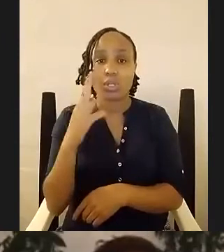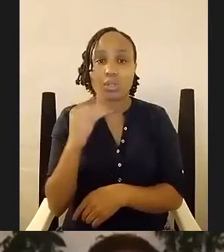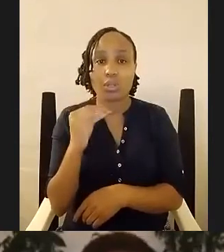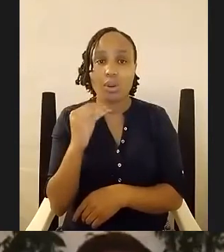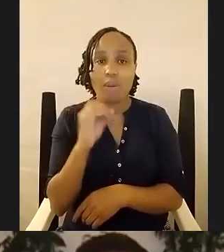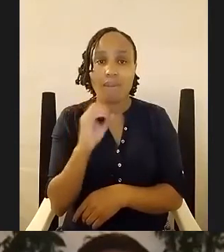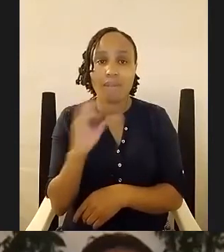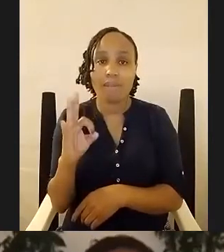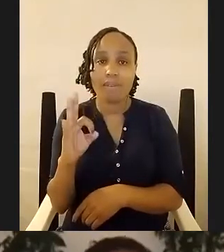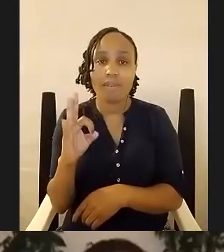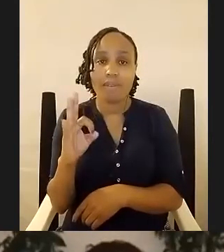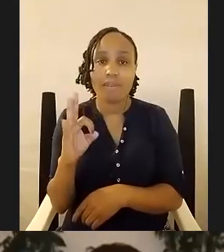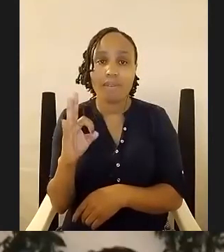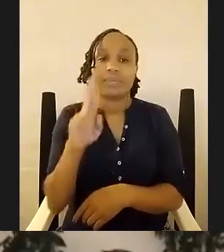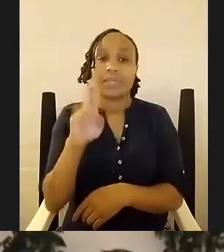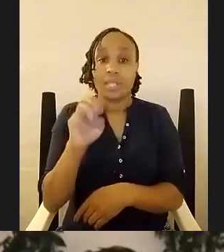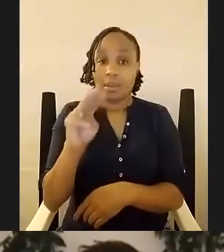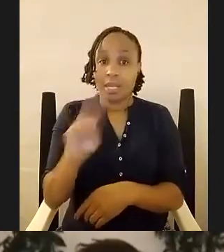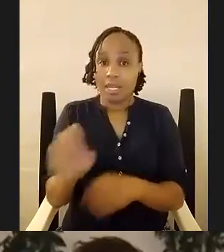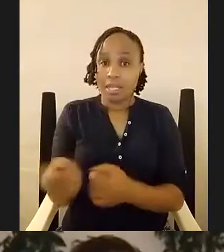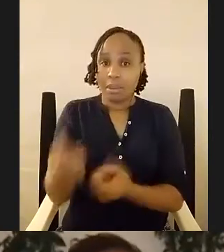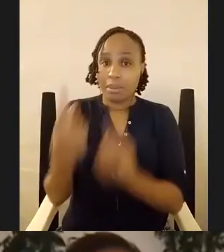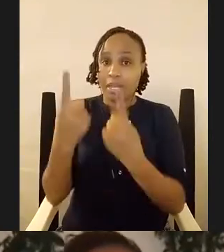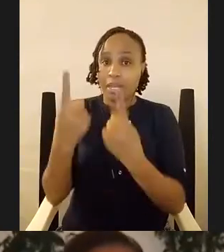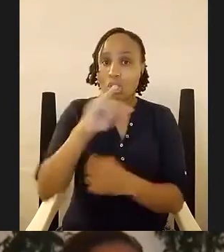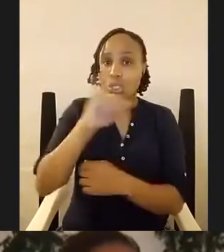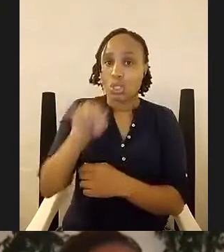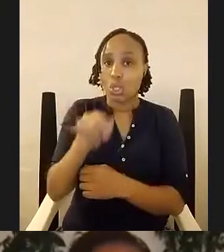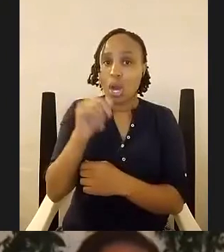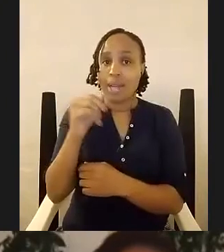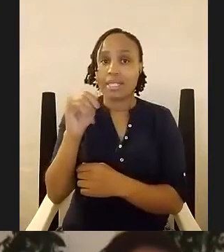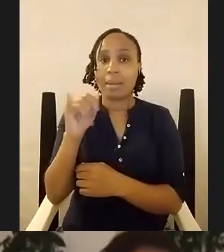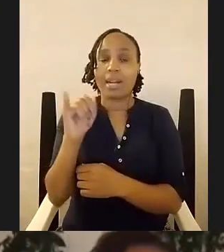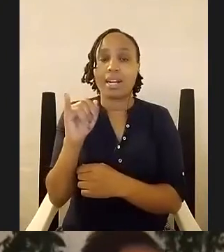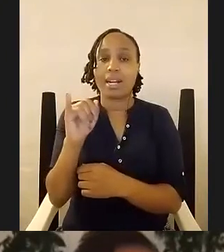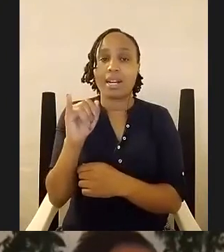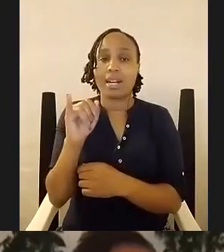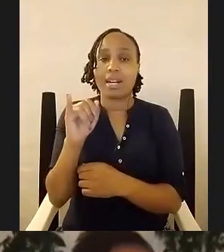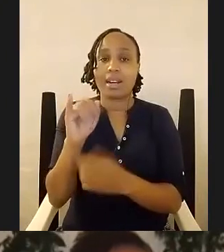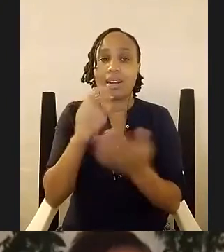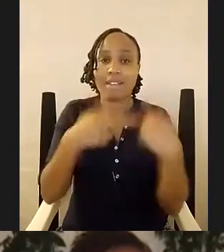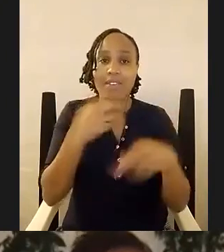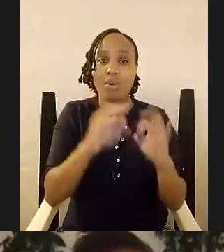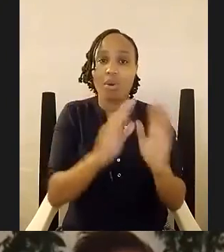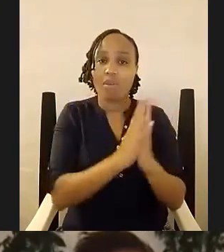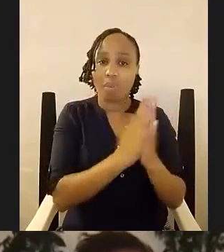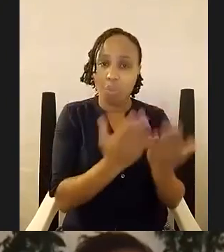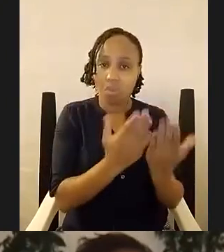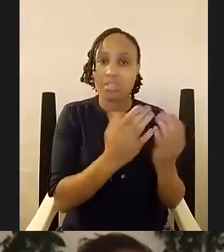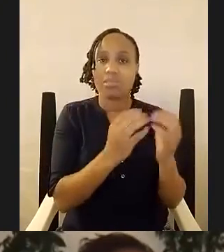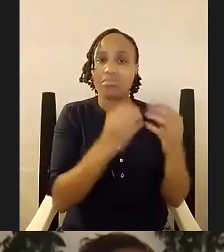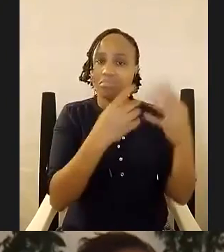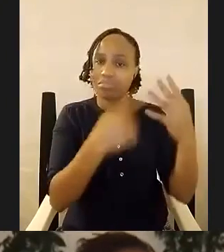remy's writing has appeared in the johannesberg review of books american for data granta among many other places